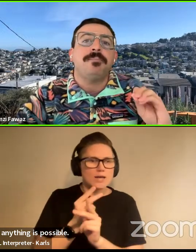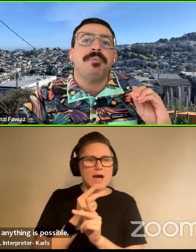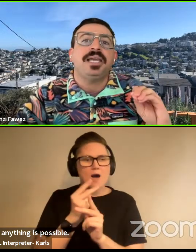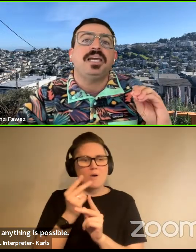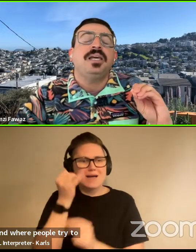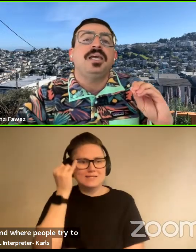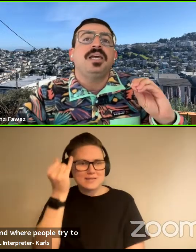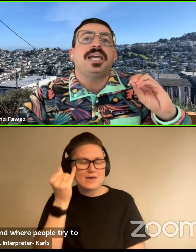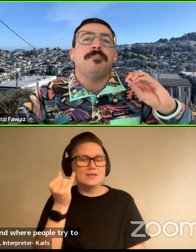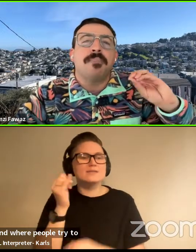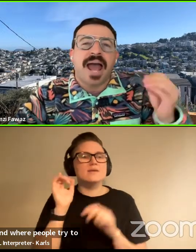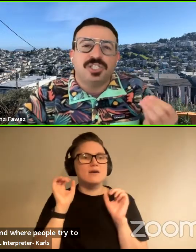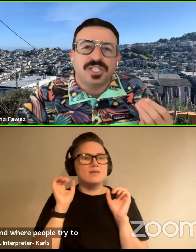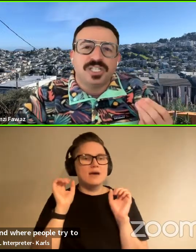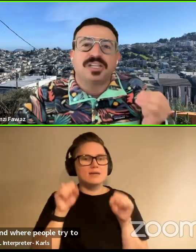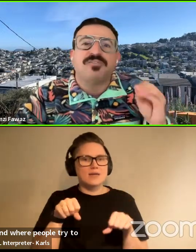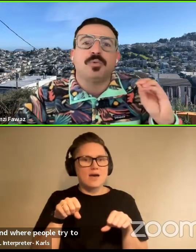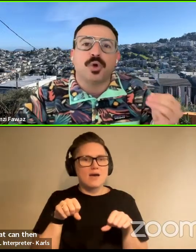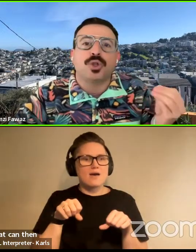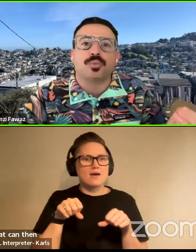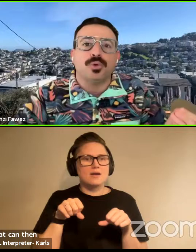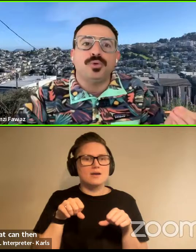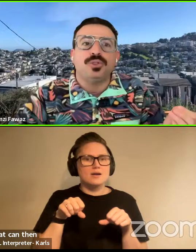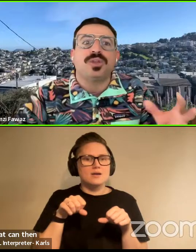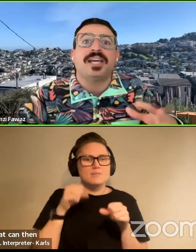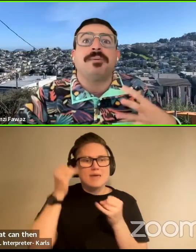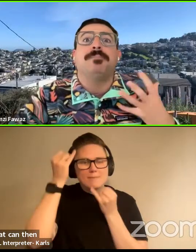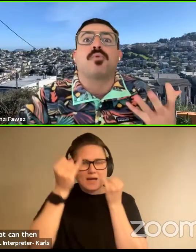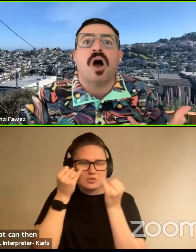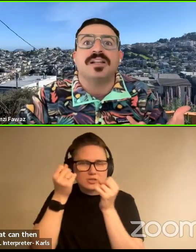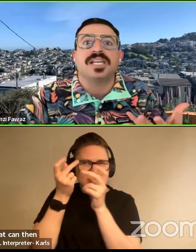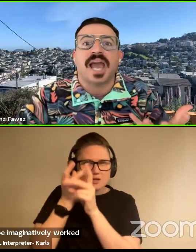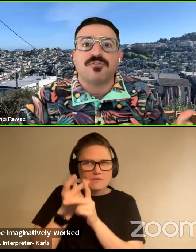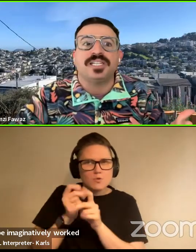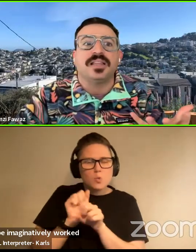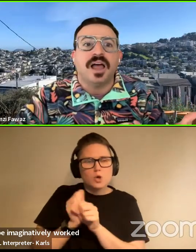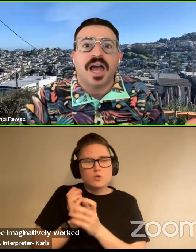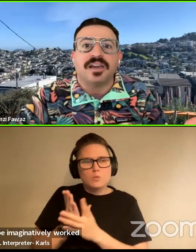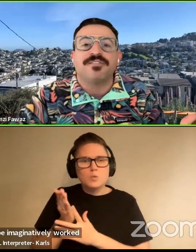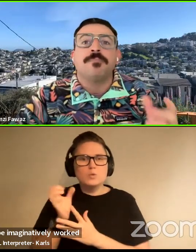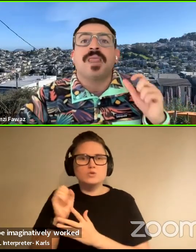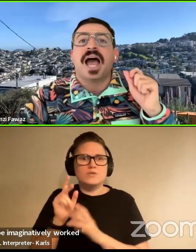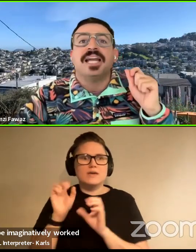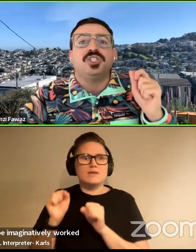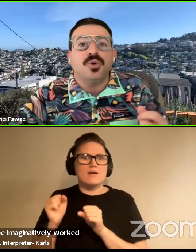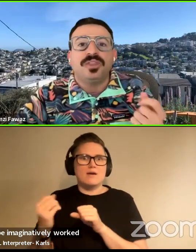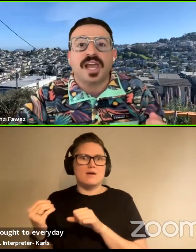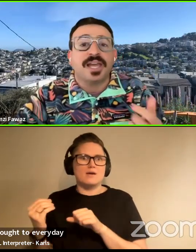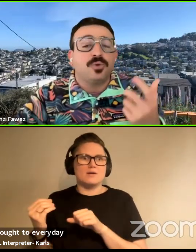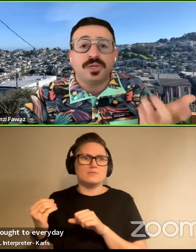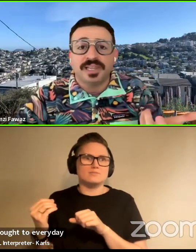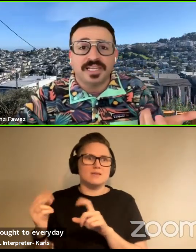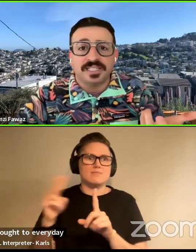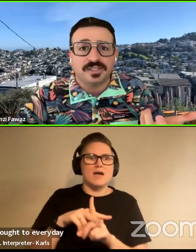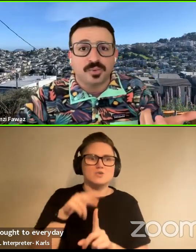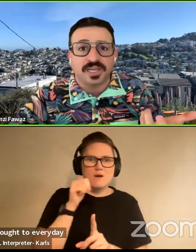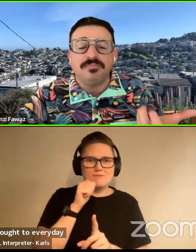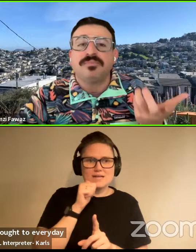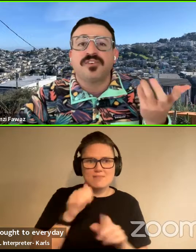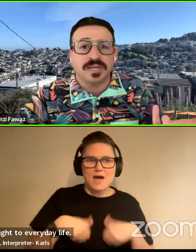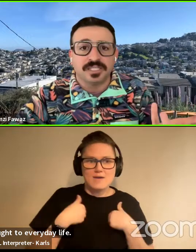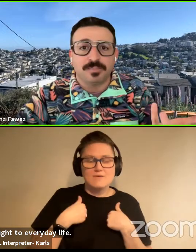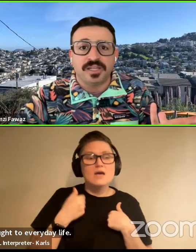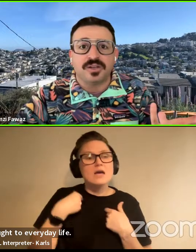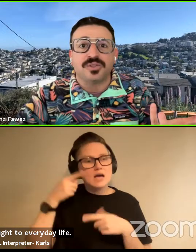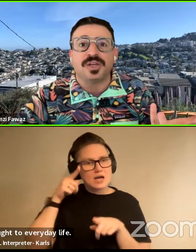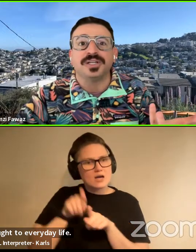that can then be imaginatively worked through so they can be brought to everyday life. I don't think I agree with Linda's